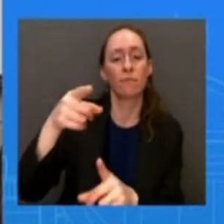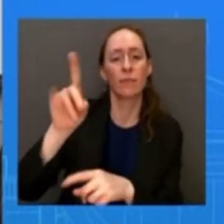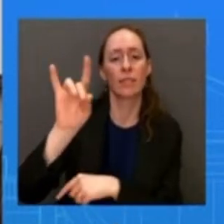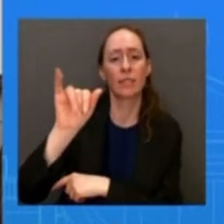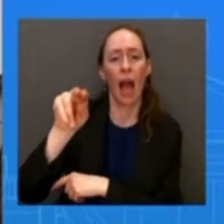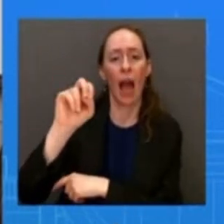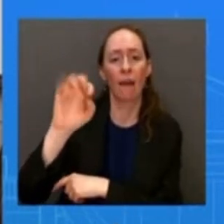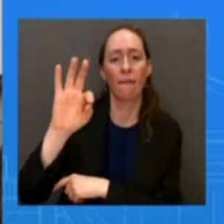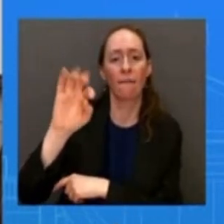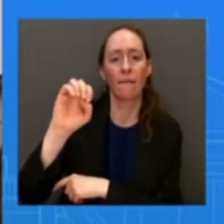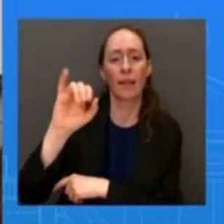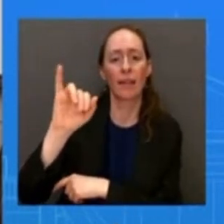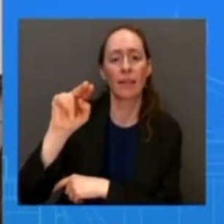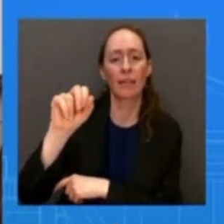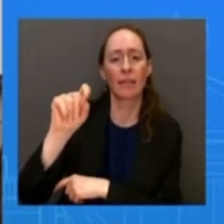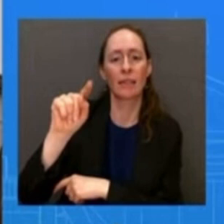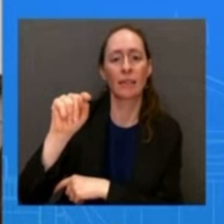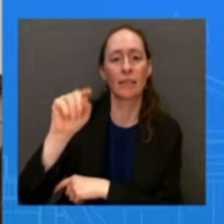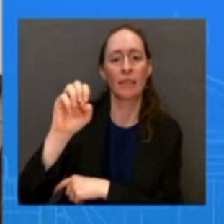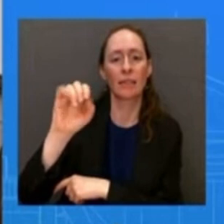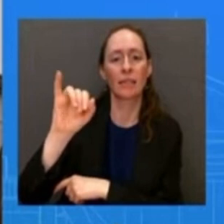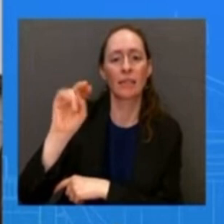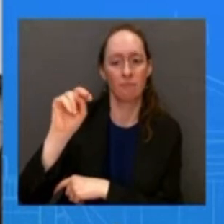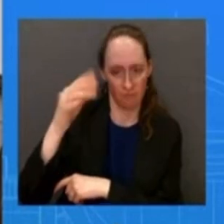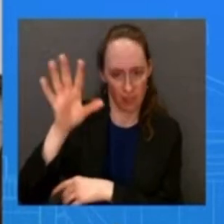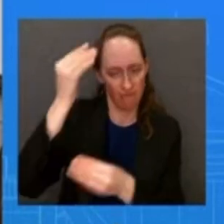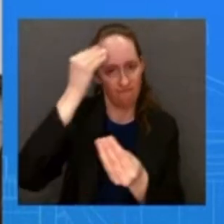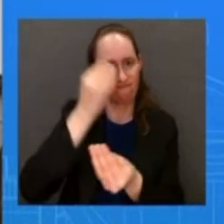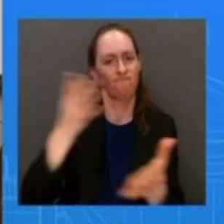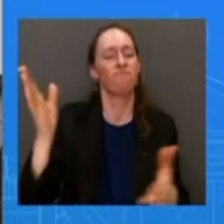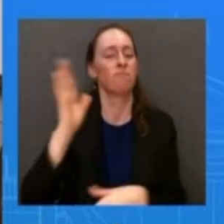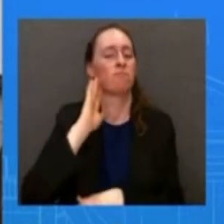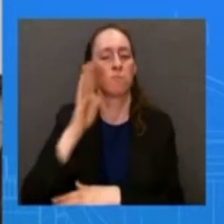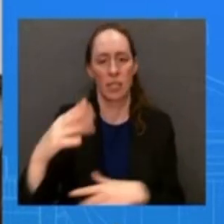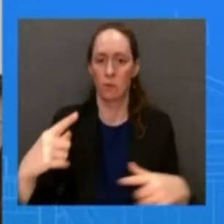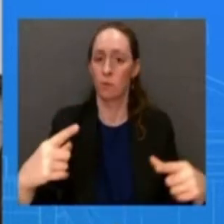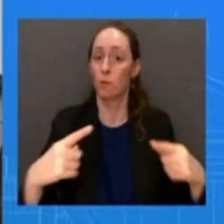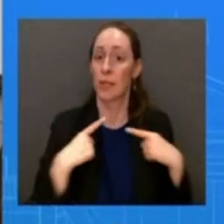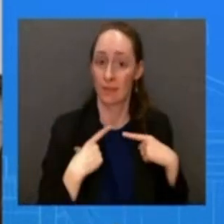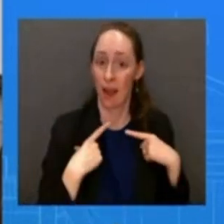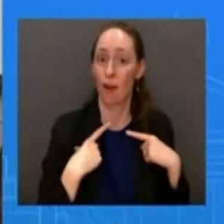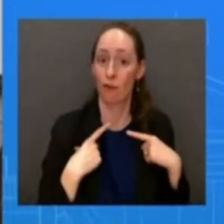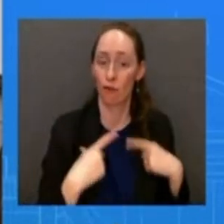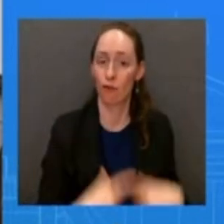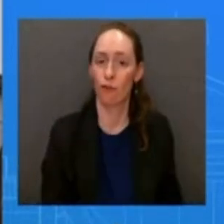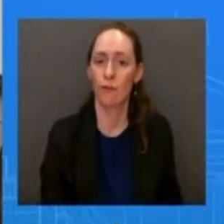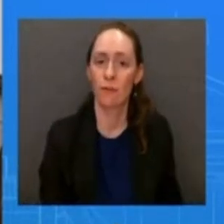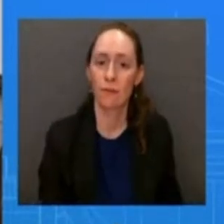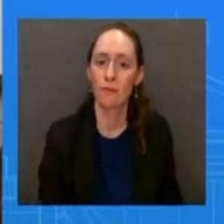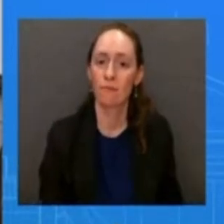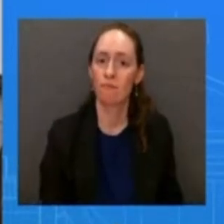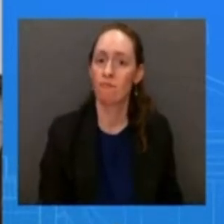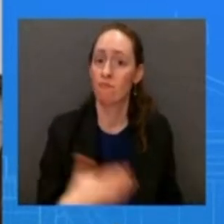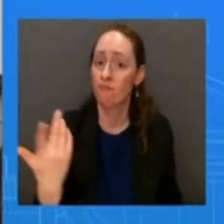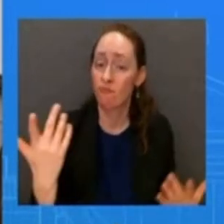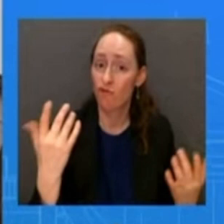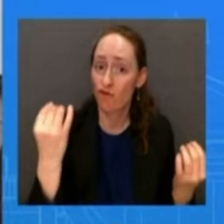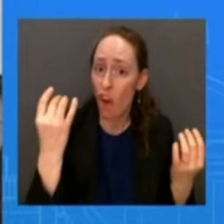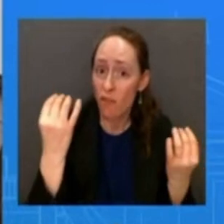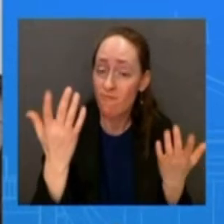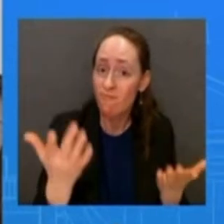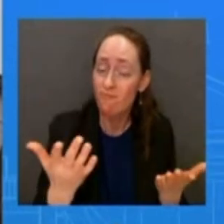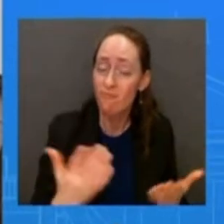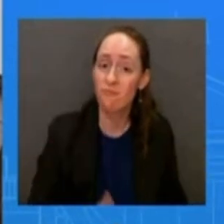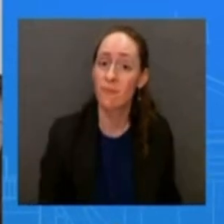um serving california first if you have any comments on that and separately acknowledging the responsibilities you have when you're standing behind that podium your thoughts on